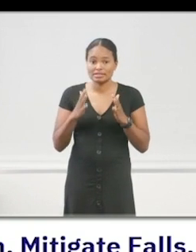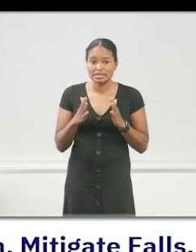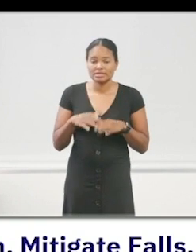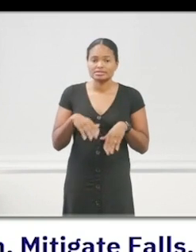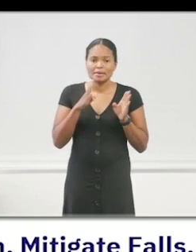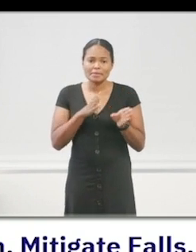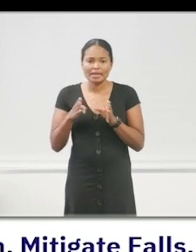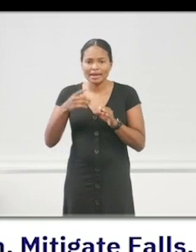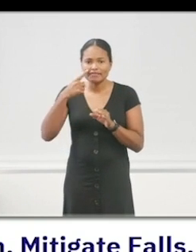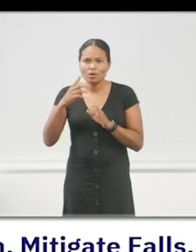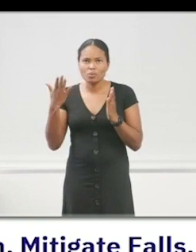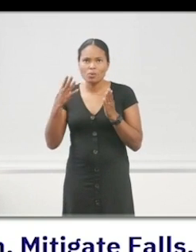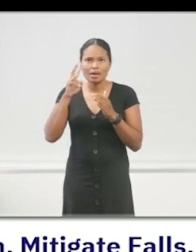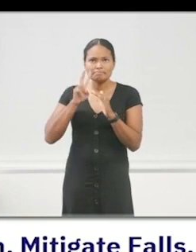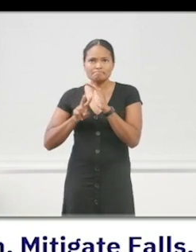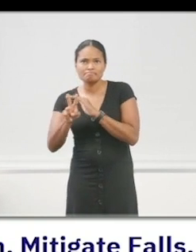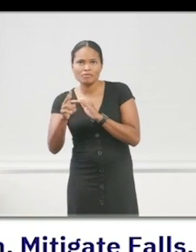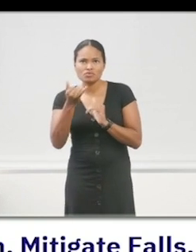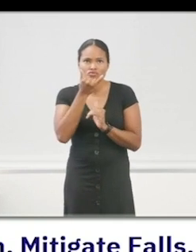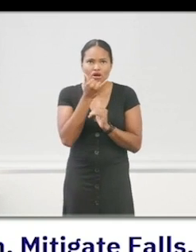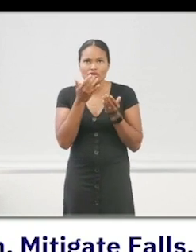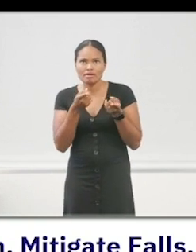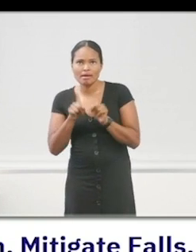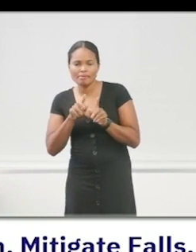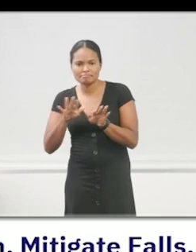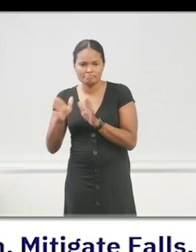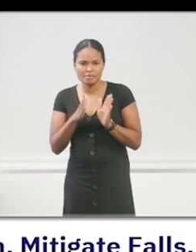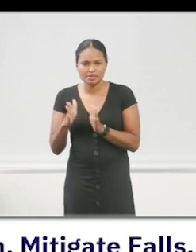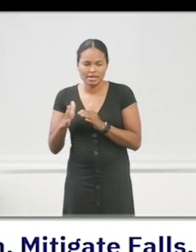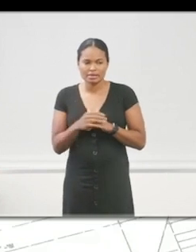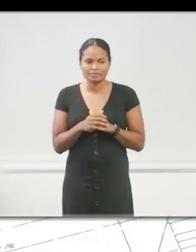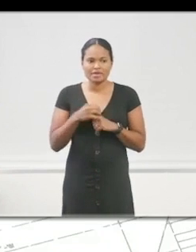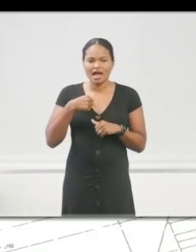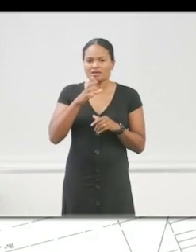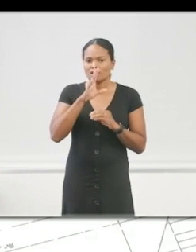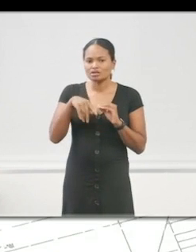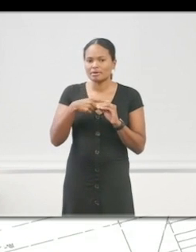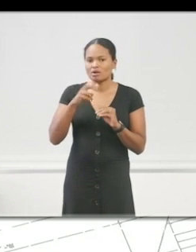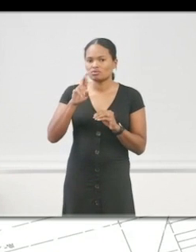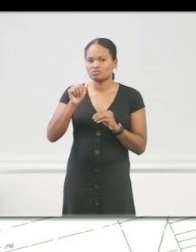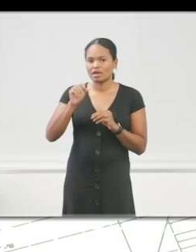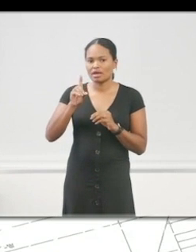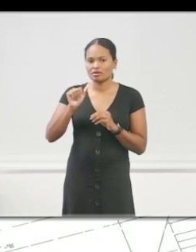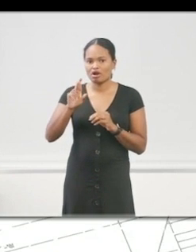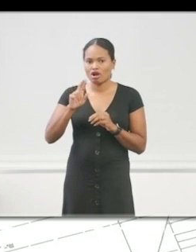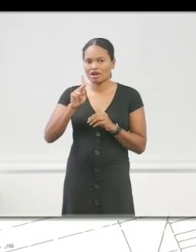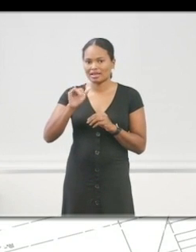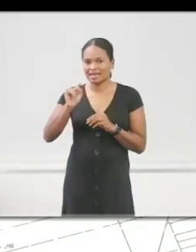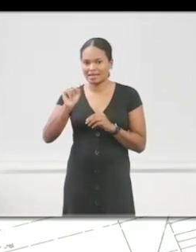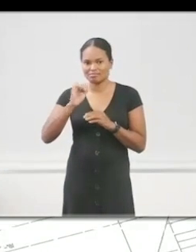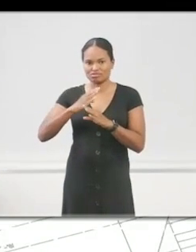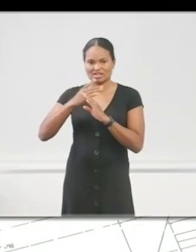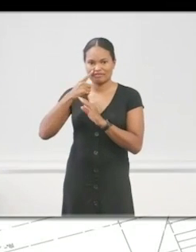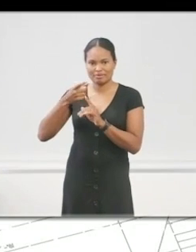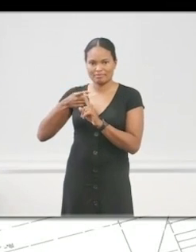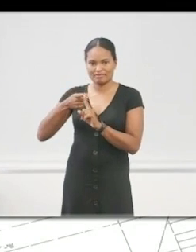I was telling you about that radar gadget. That helps us with protecting from falls. And then that's my sources